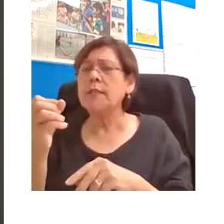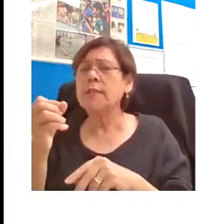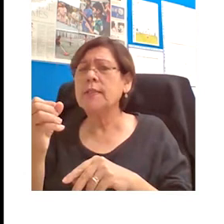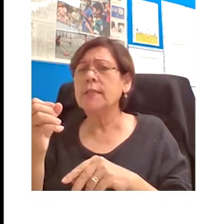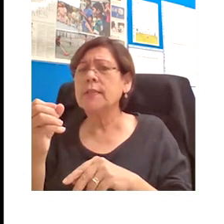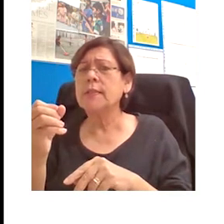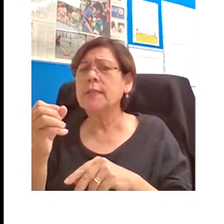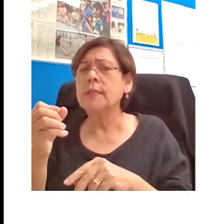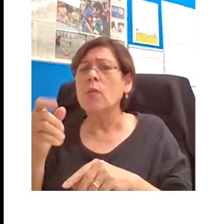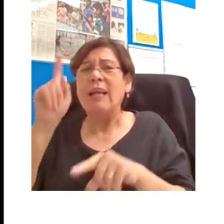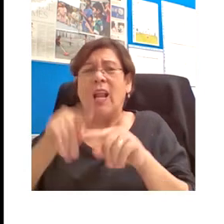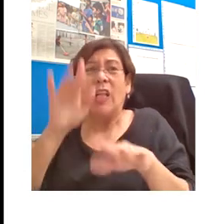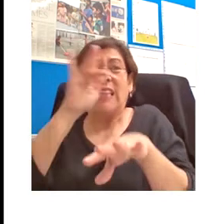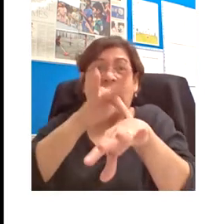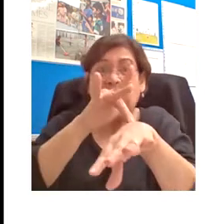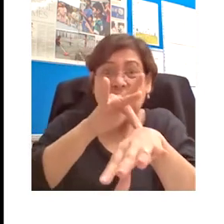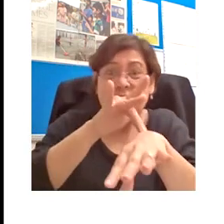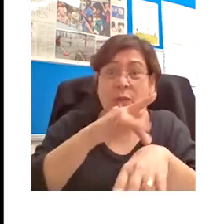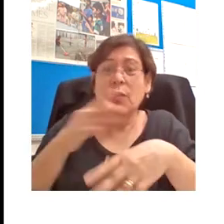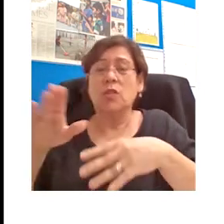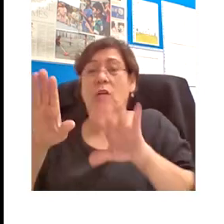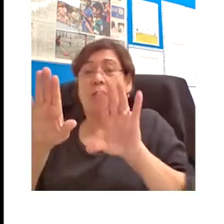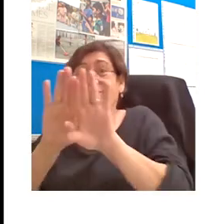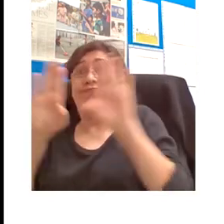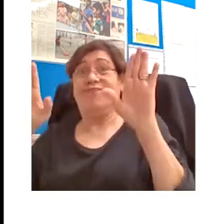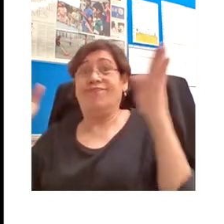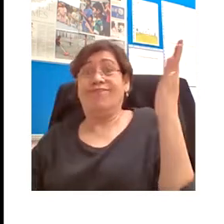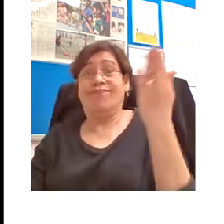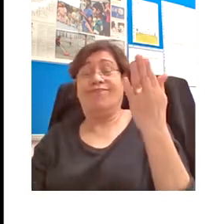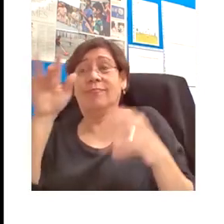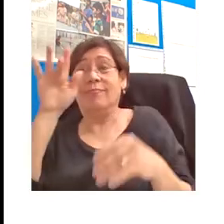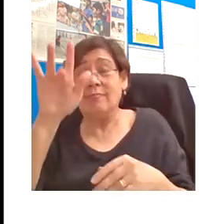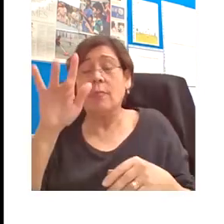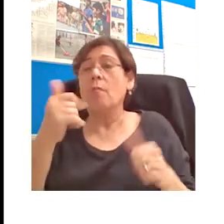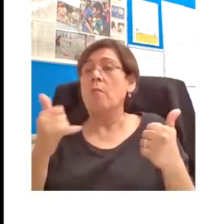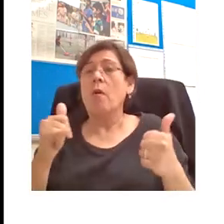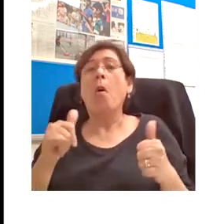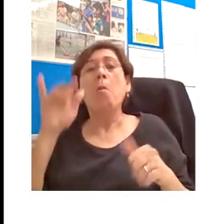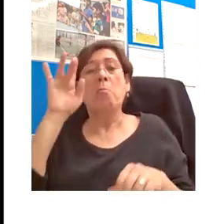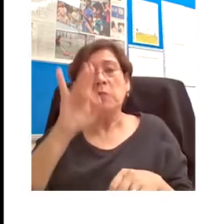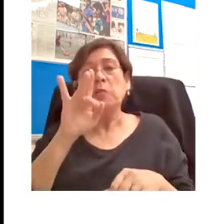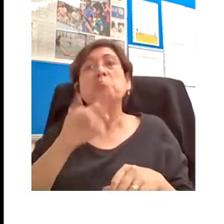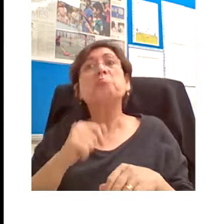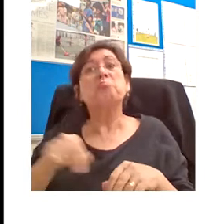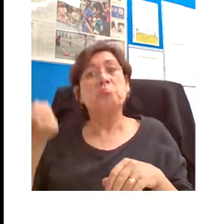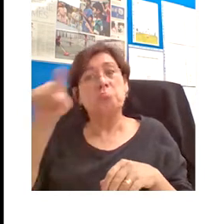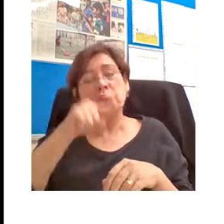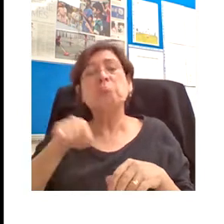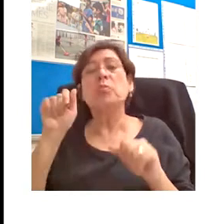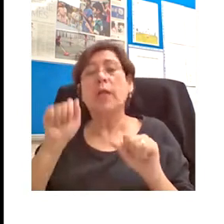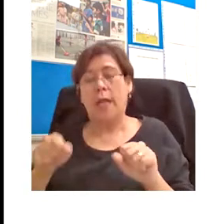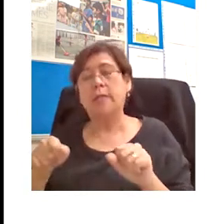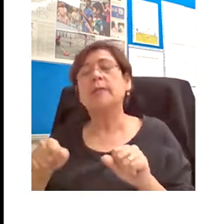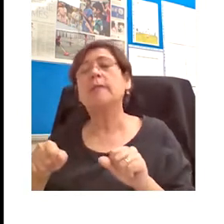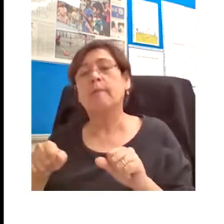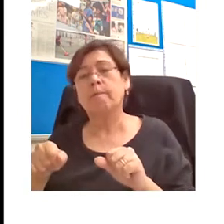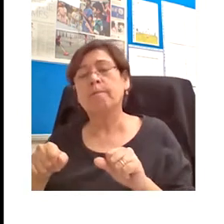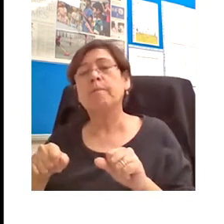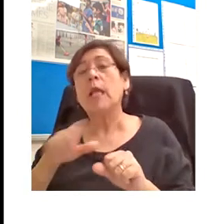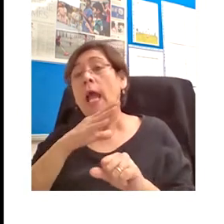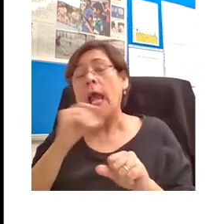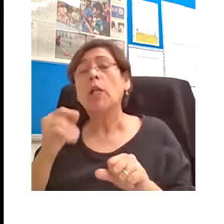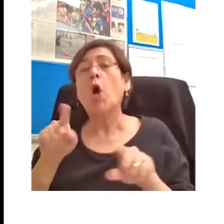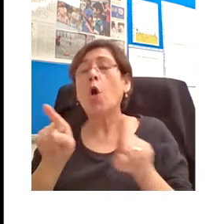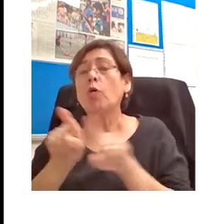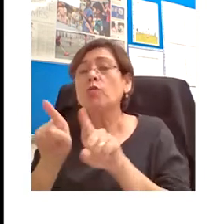inaccessible to them behind the glass and also then to tap into the more detailed commentary on some